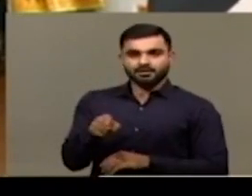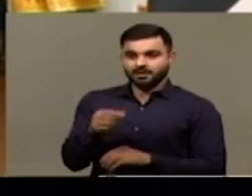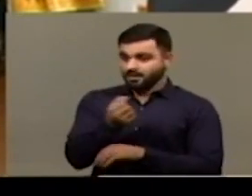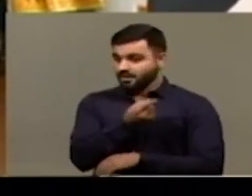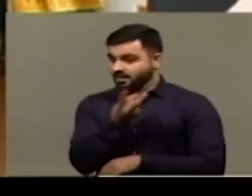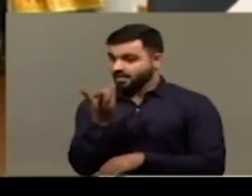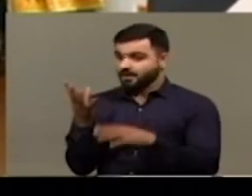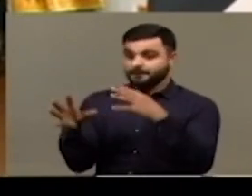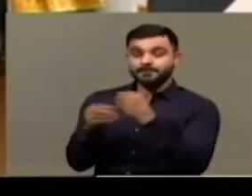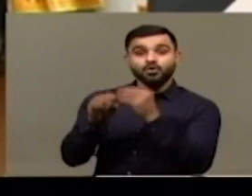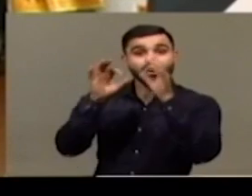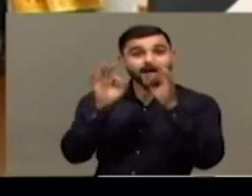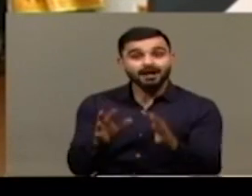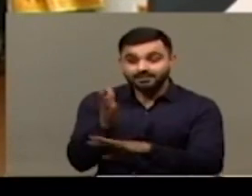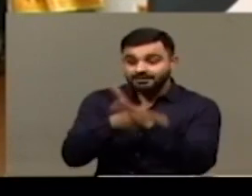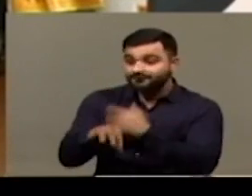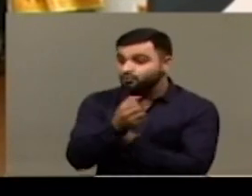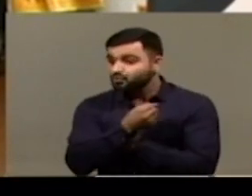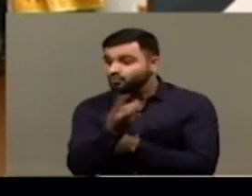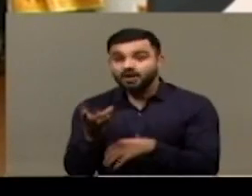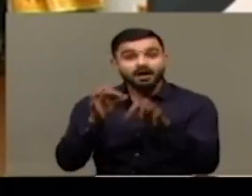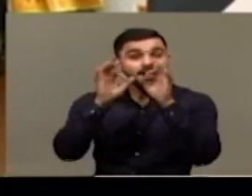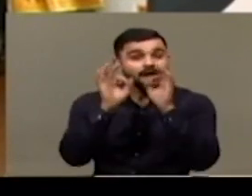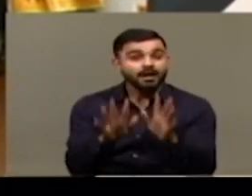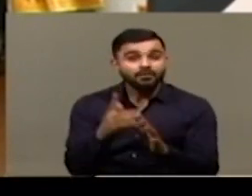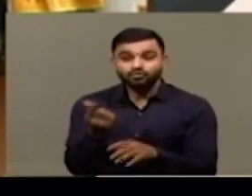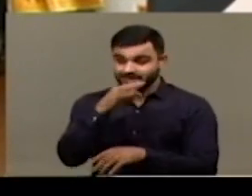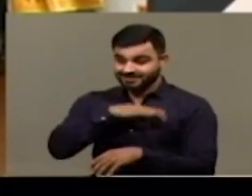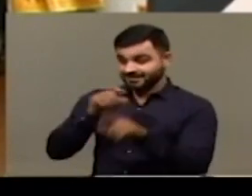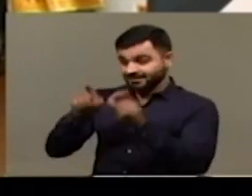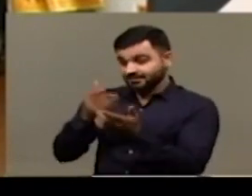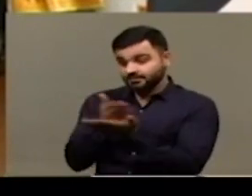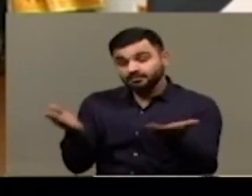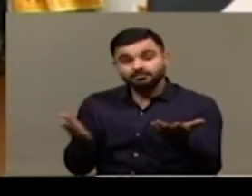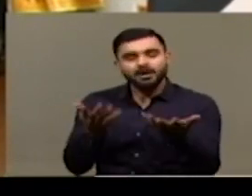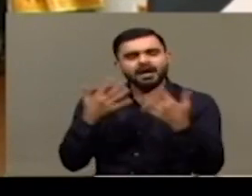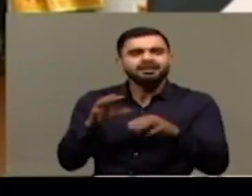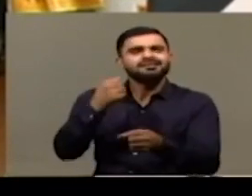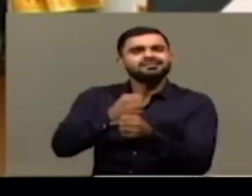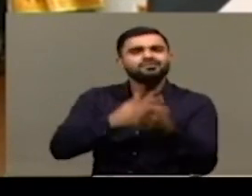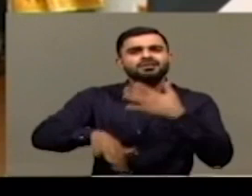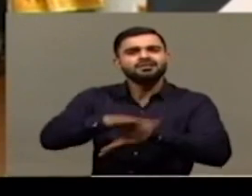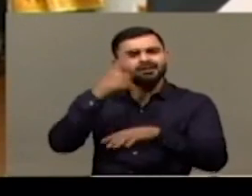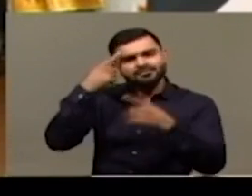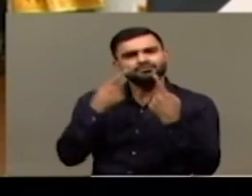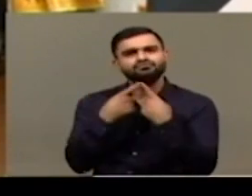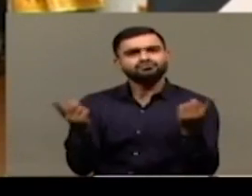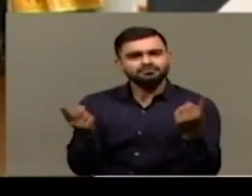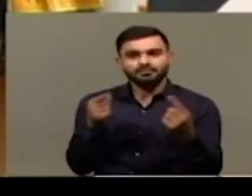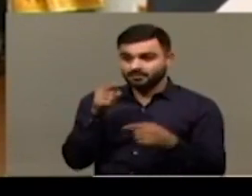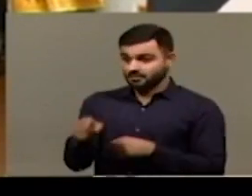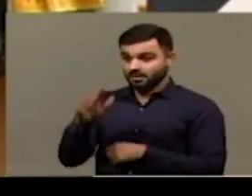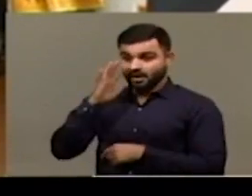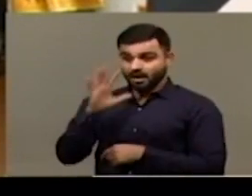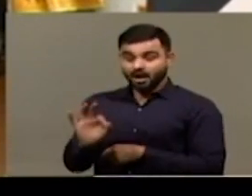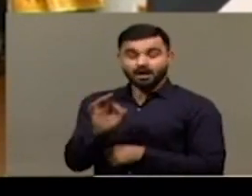of beneficiaries for any scheme for that matter. So, I think this is one of the primary stages and the most important